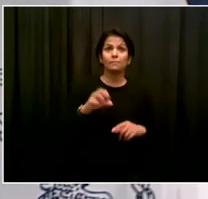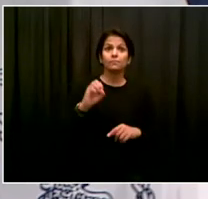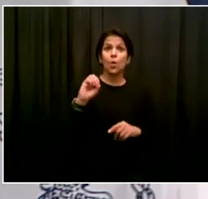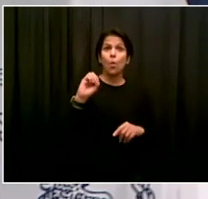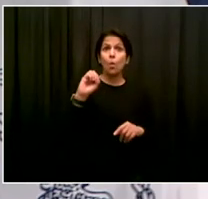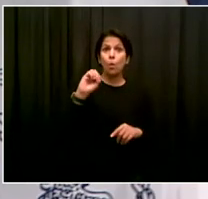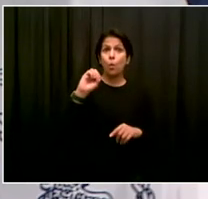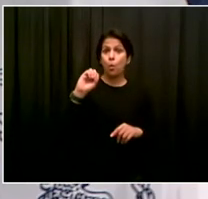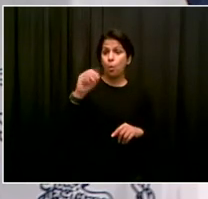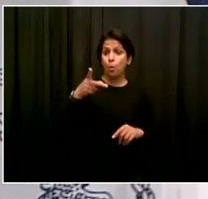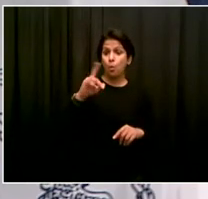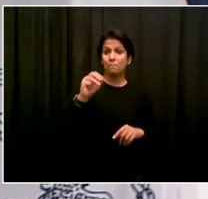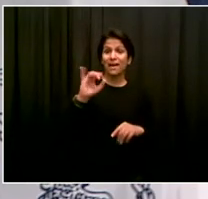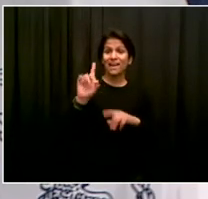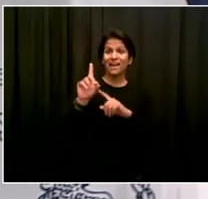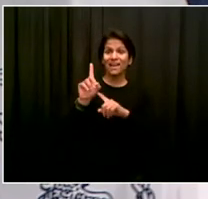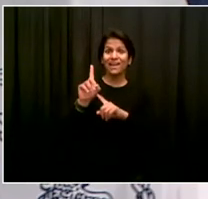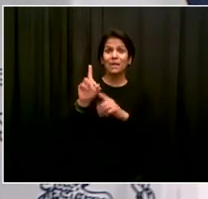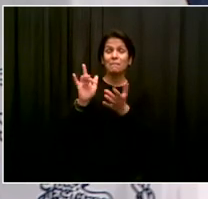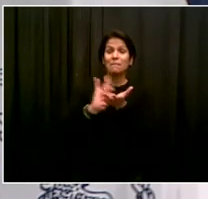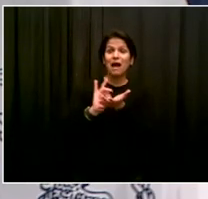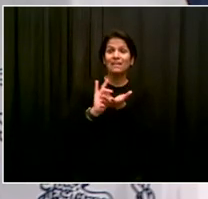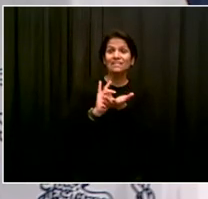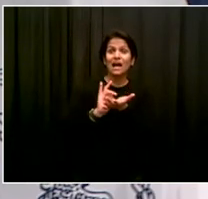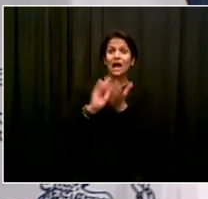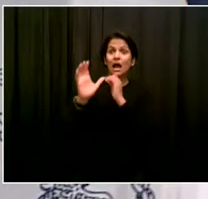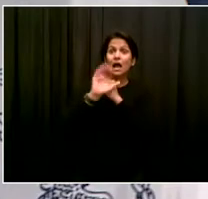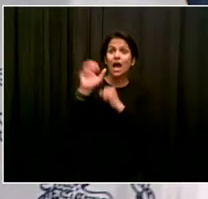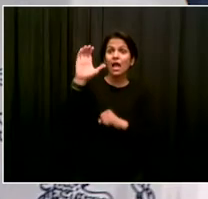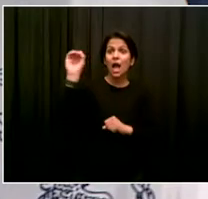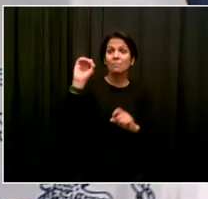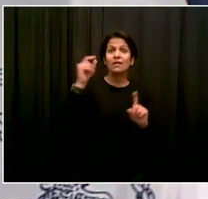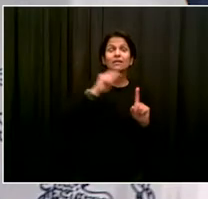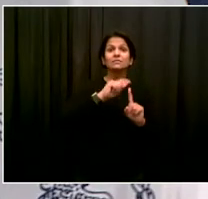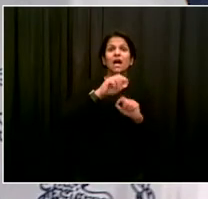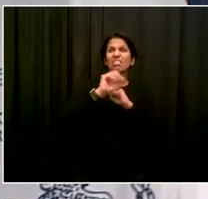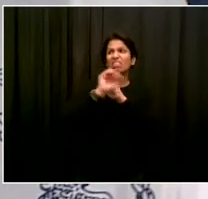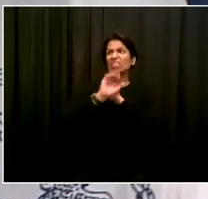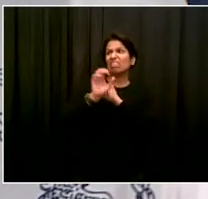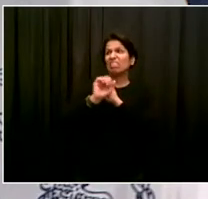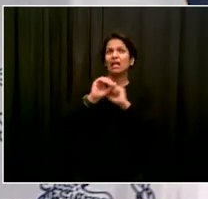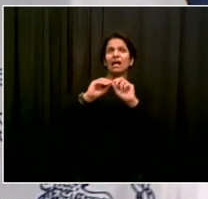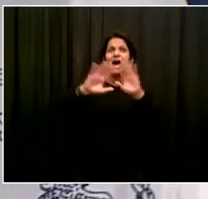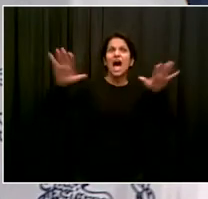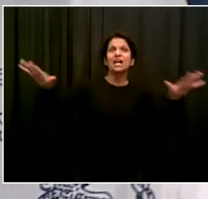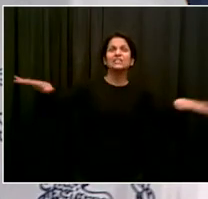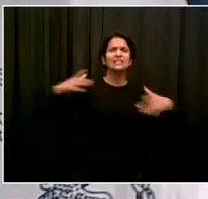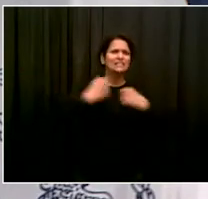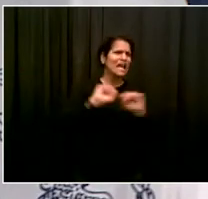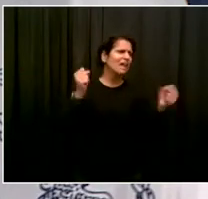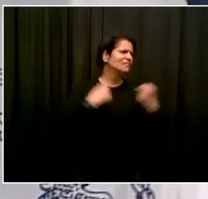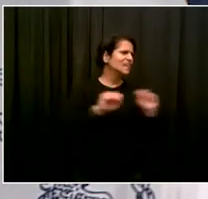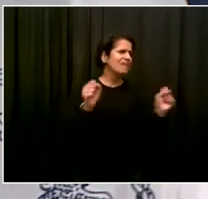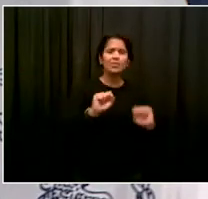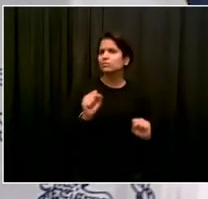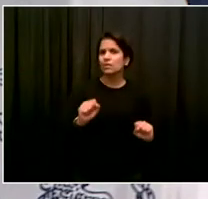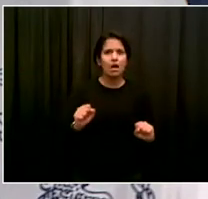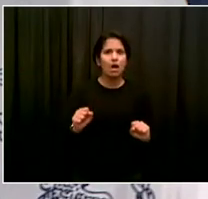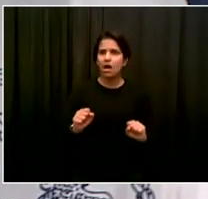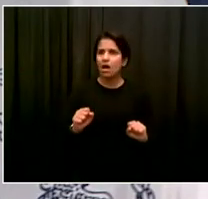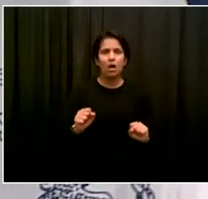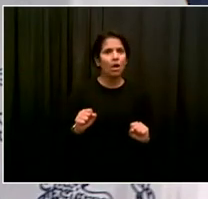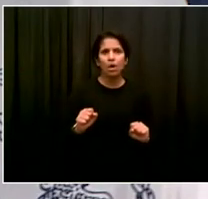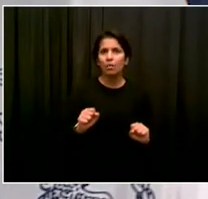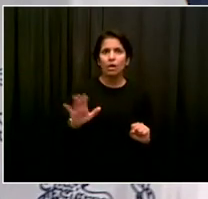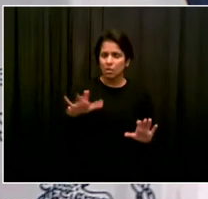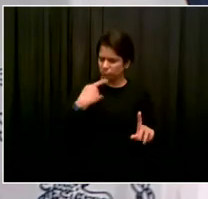against the opioid manufacturers, who again, told people it was okay when it wasn't okay. So these